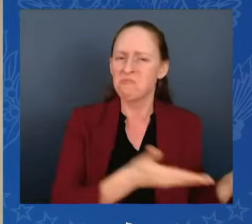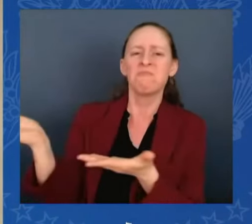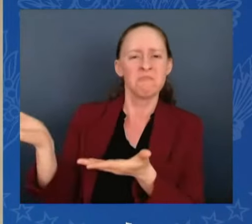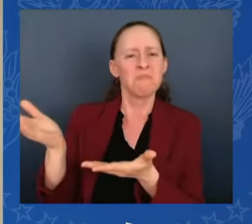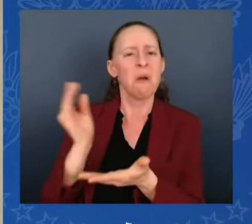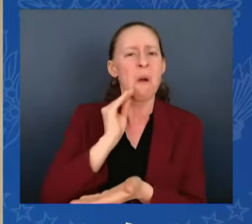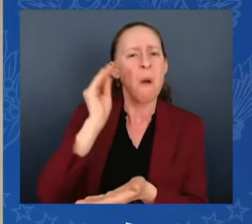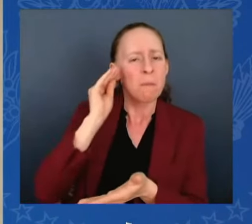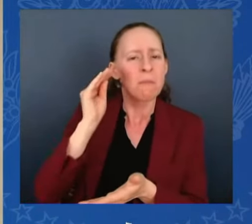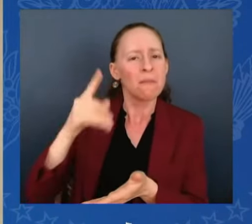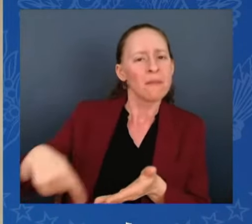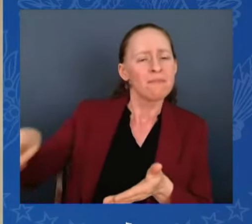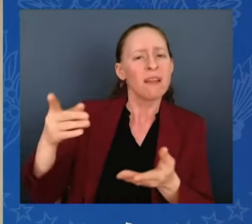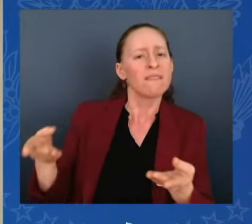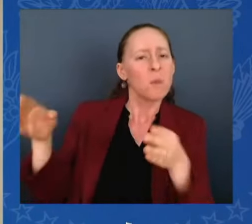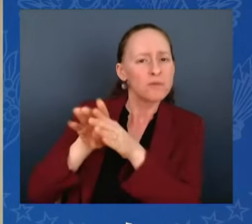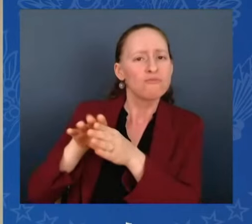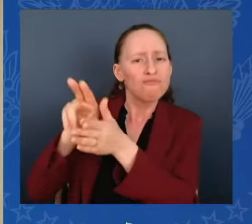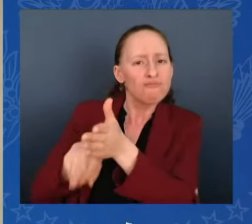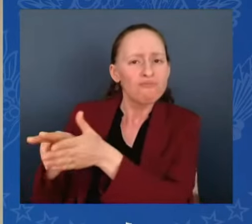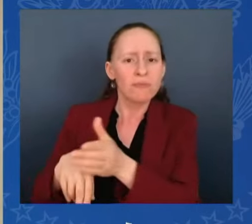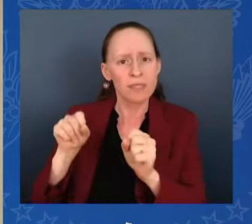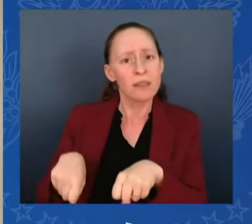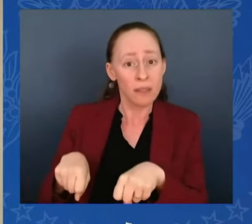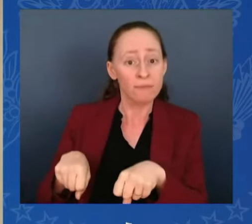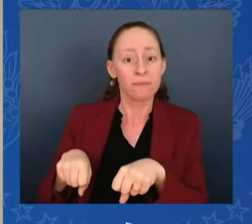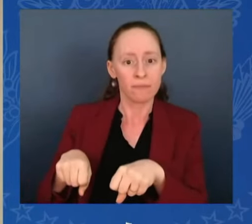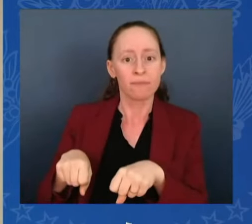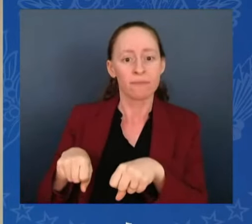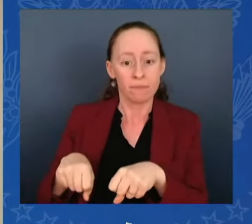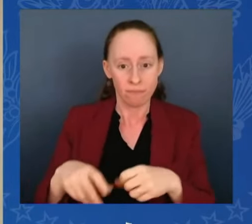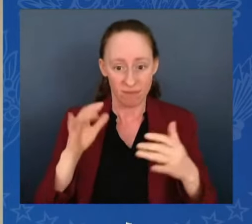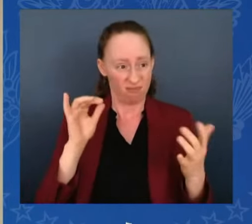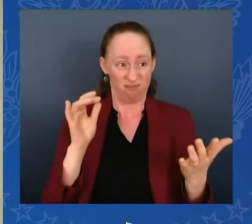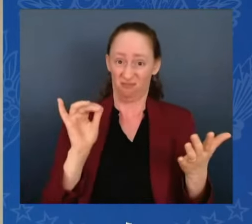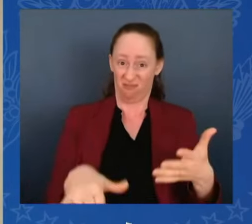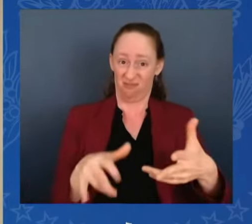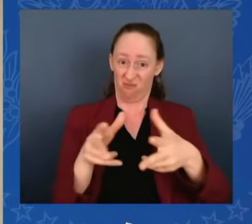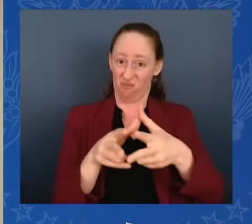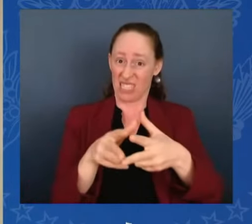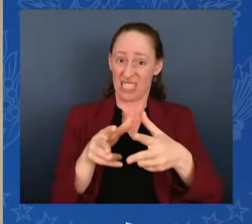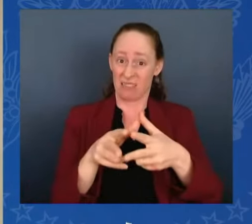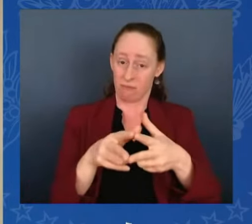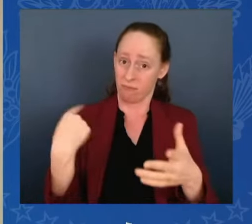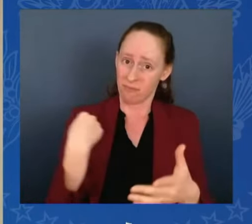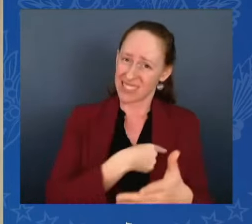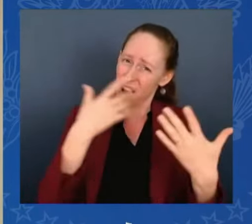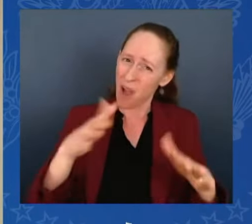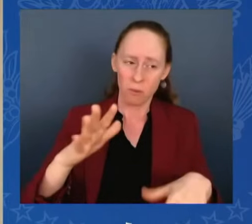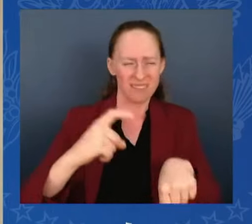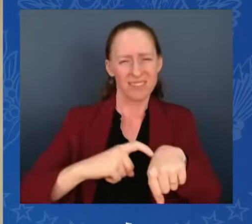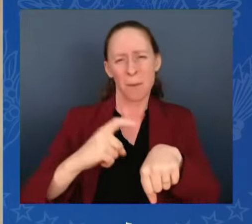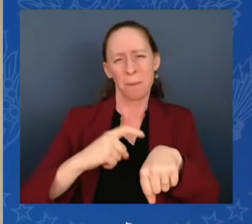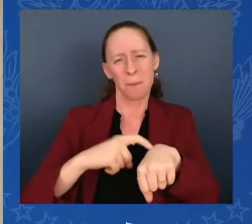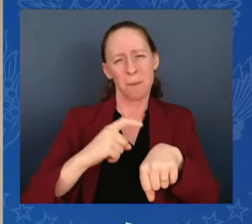And what we've been asking for is what we need. The people of Israel should know they can make this